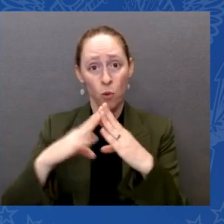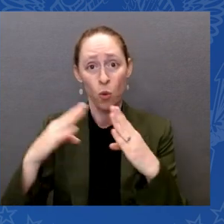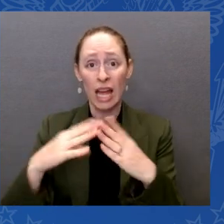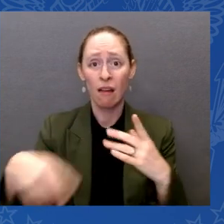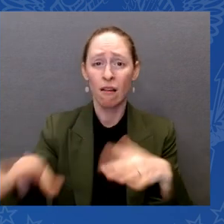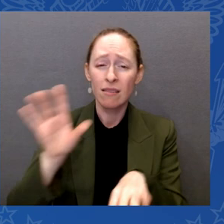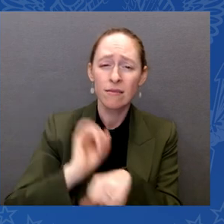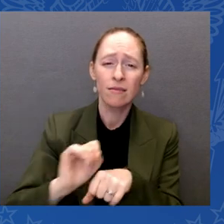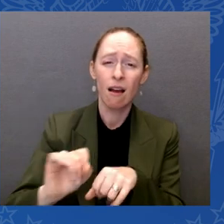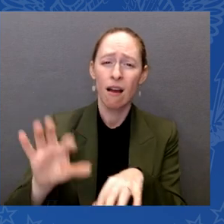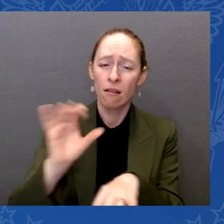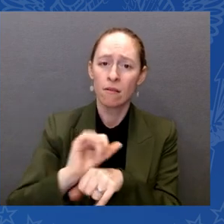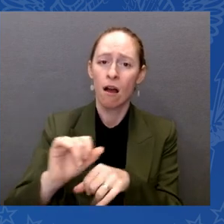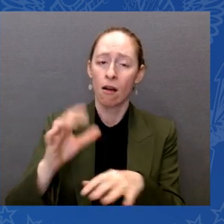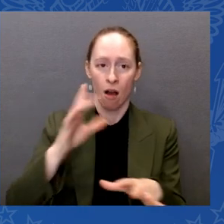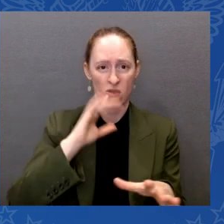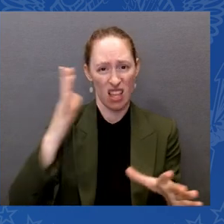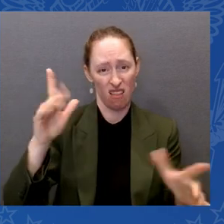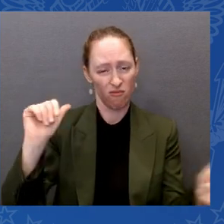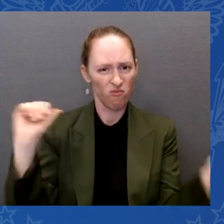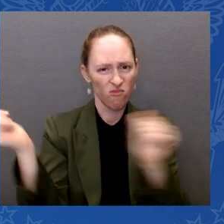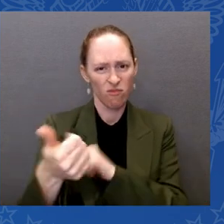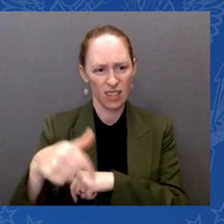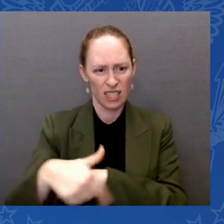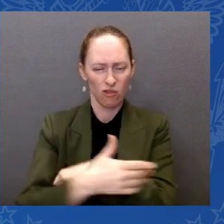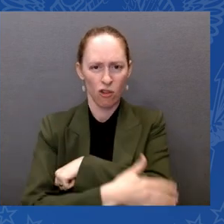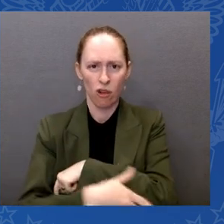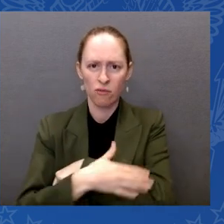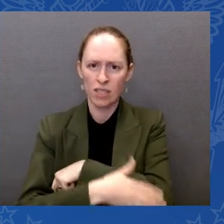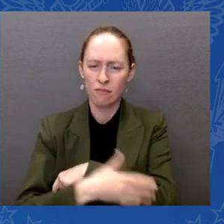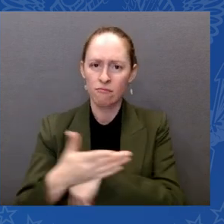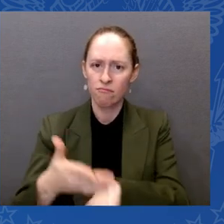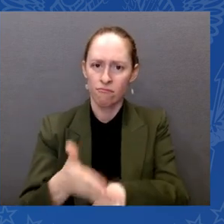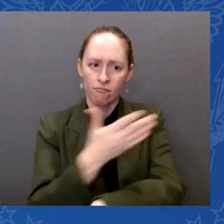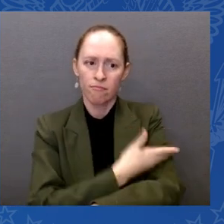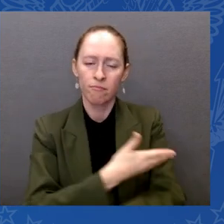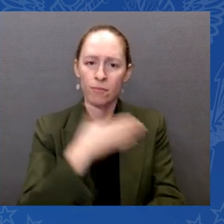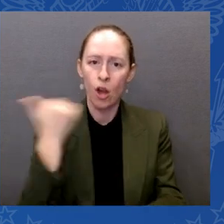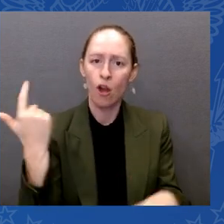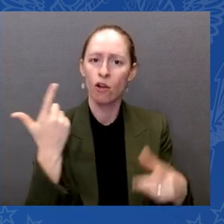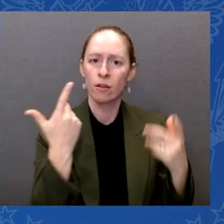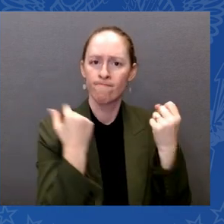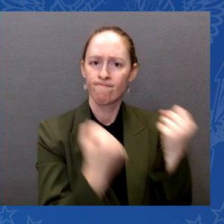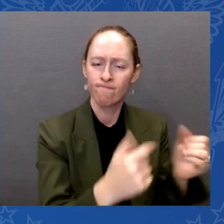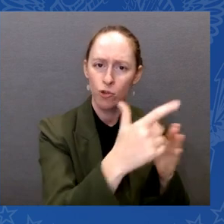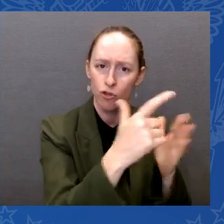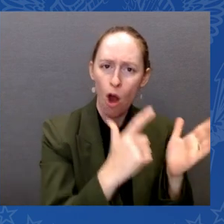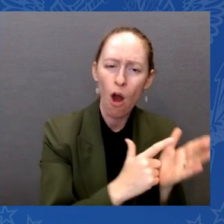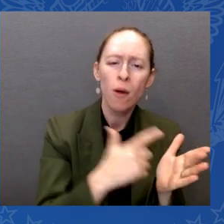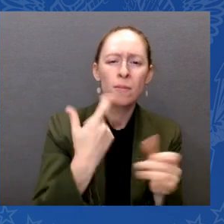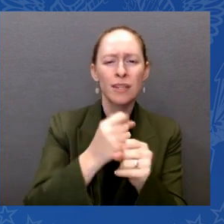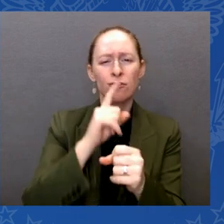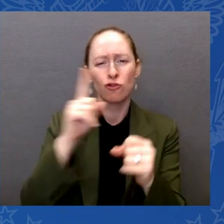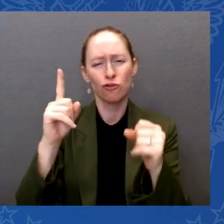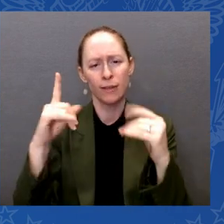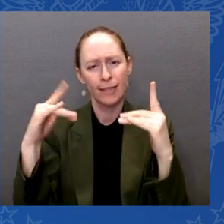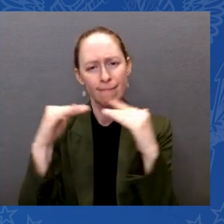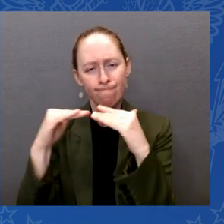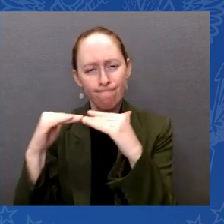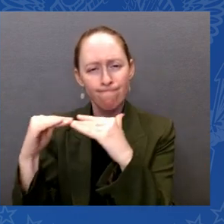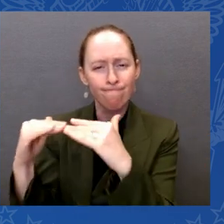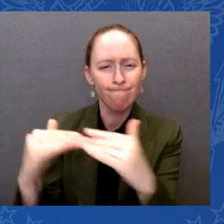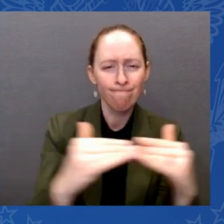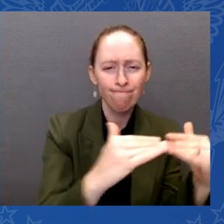injustice, penning our poetry and painting our dreams, teaching our children and